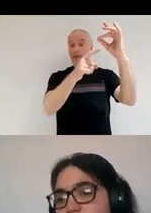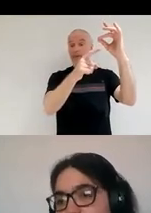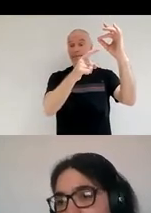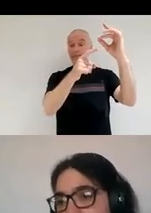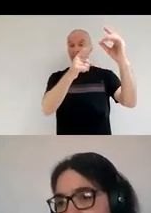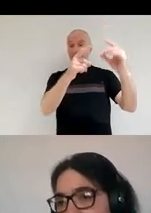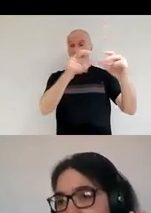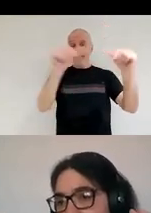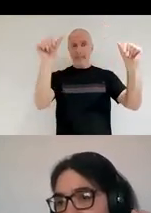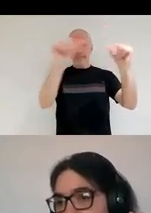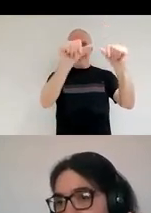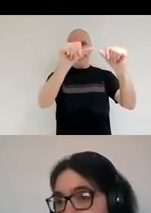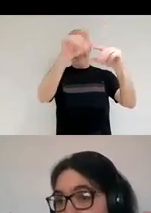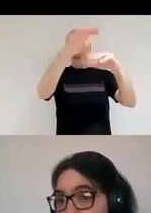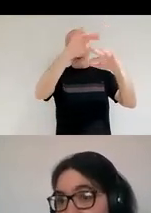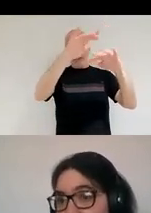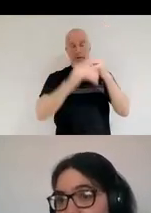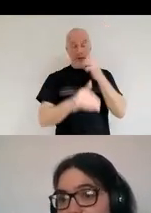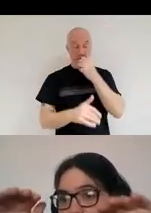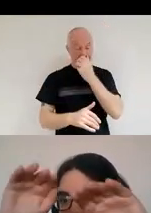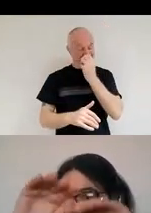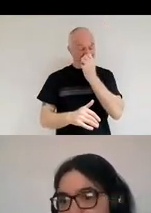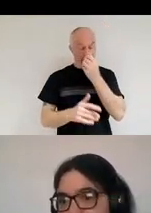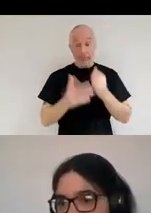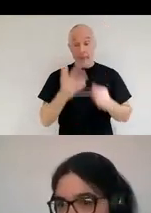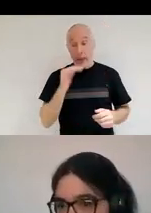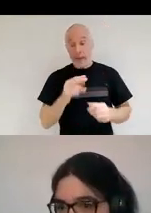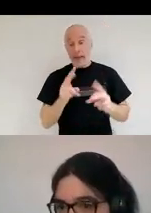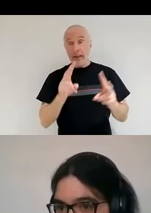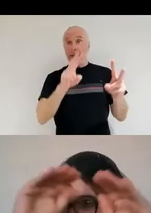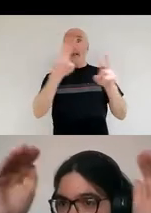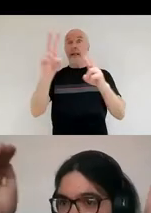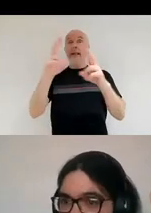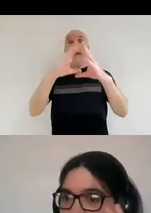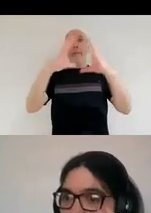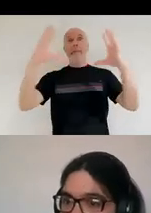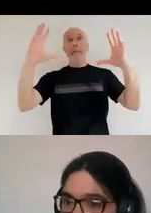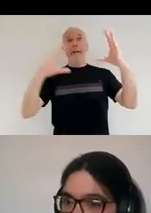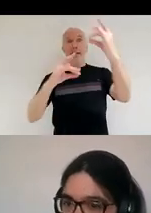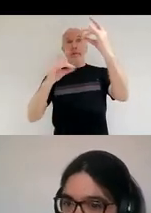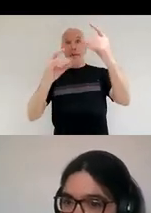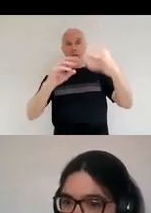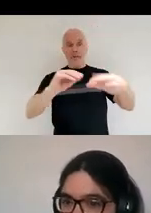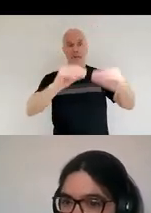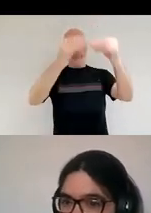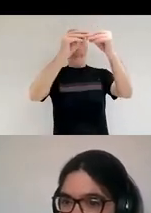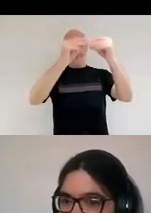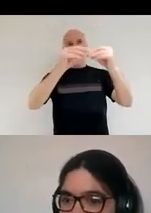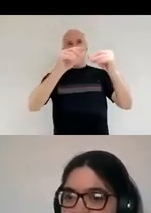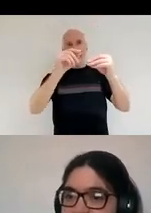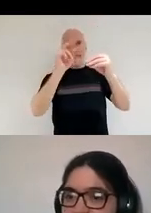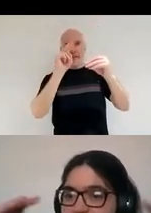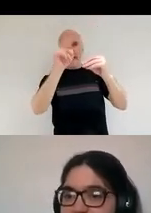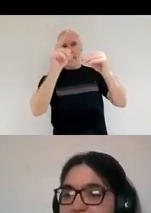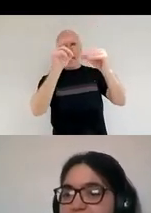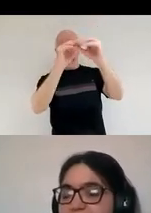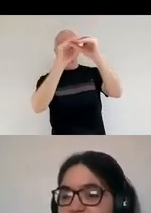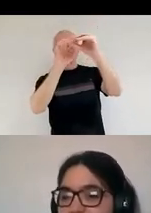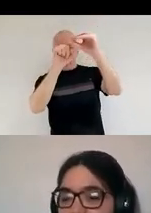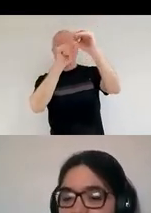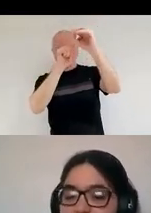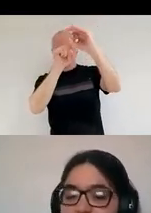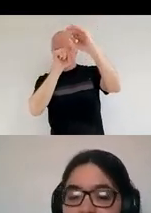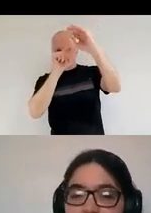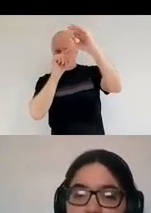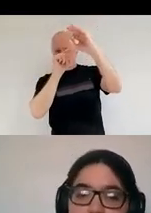whenever you see, for example, a massive star forming, you can see that they start making a little hole on the dust as if it looks, it starts looking